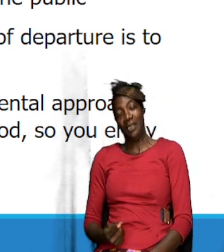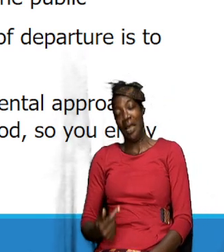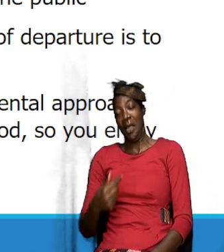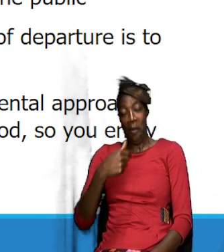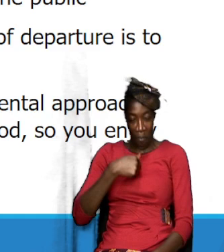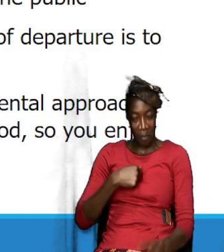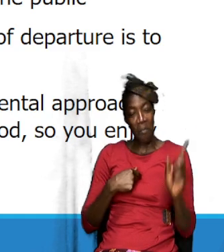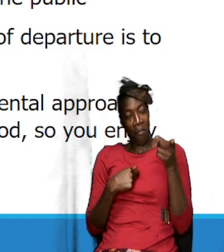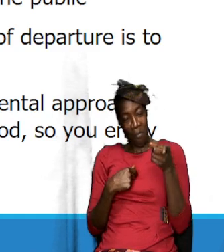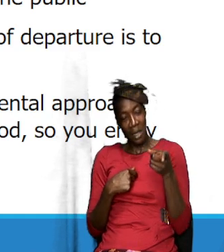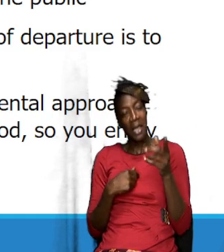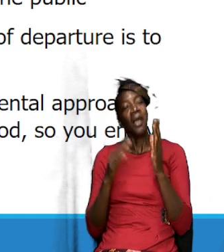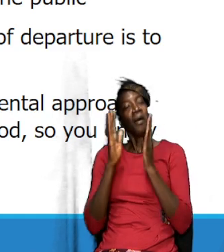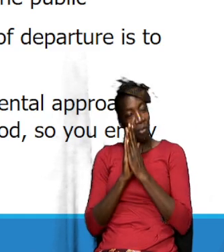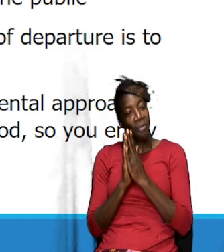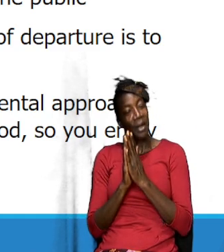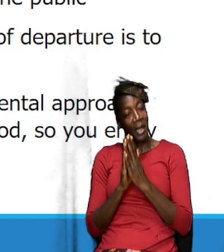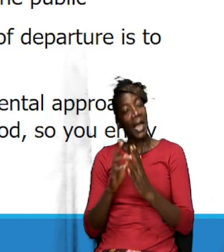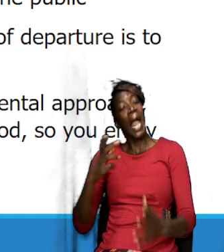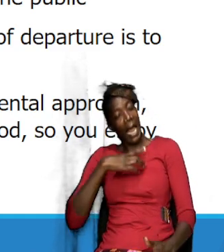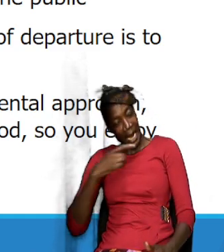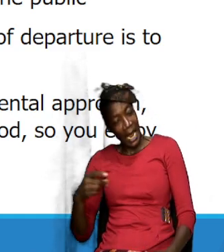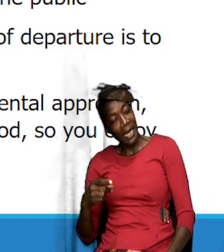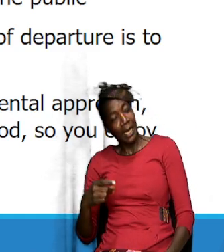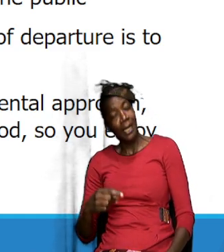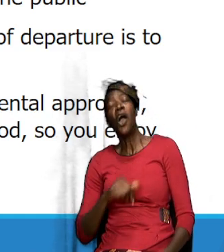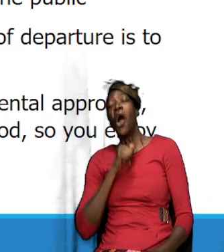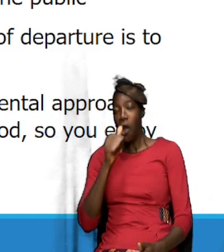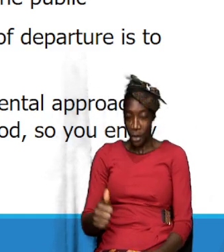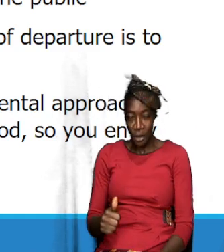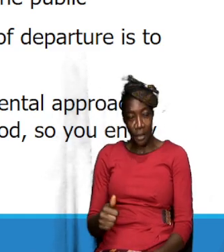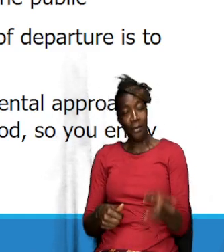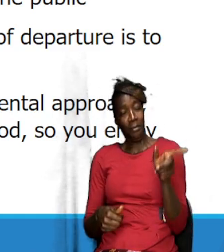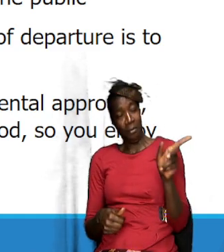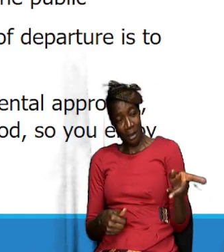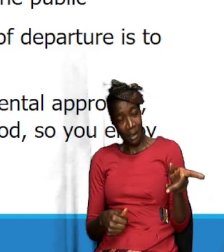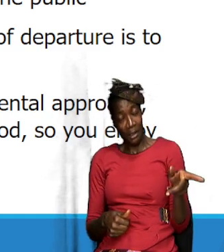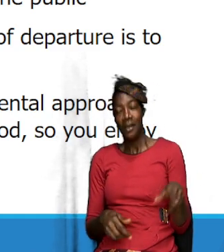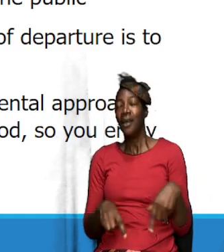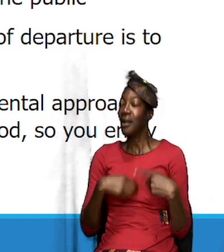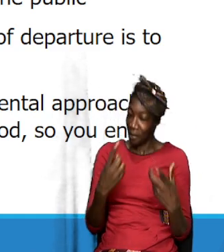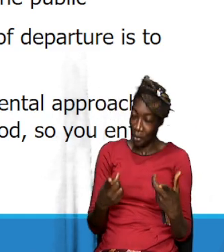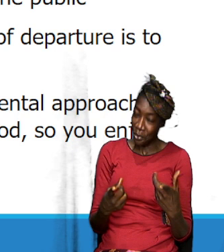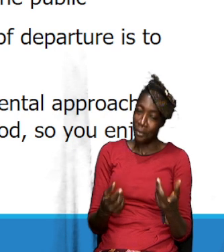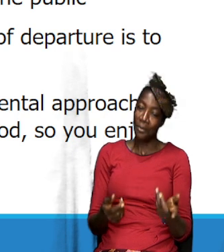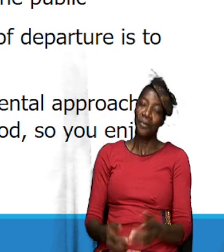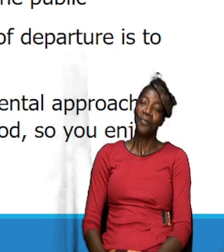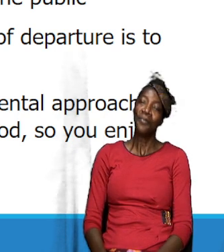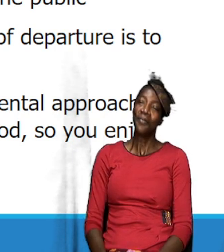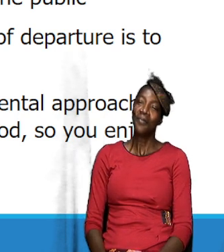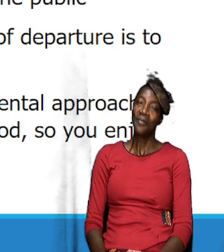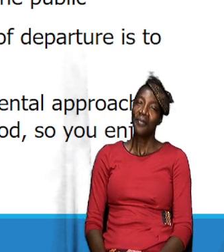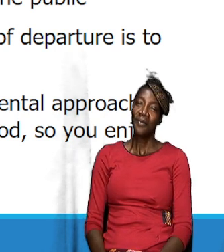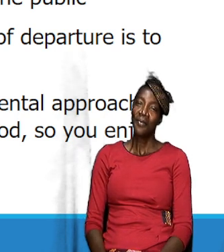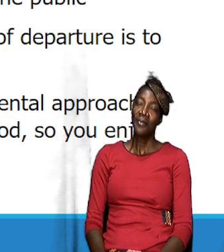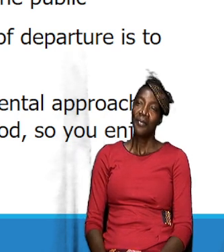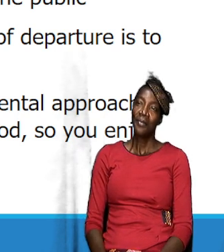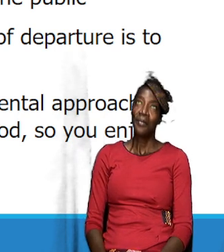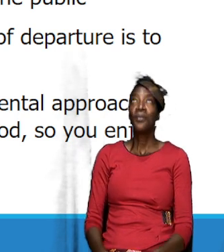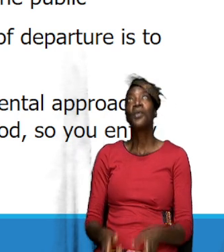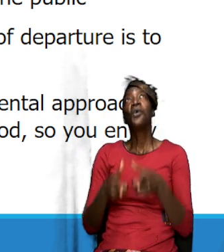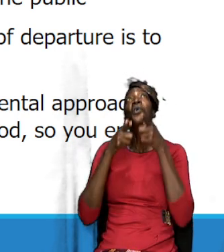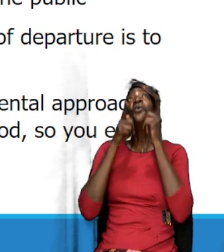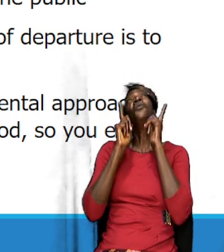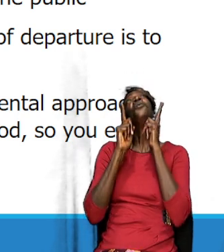pray whether you like it or not. And you go down and you look